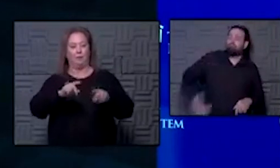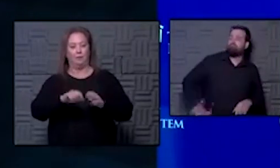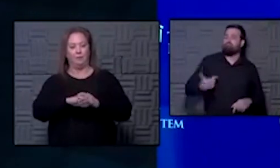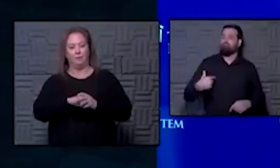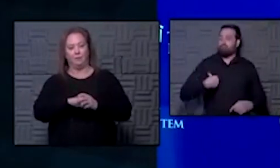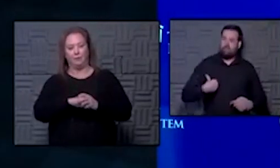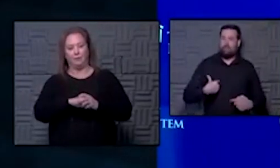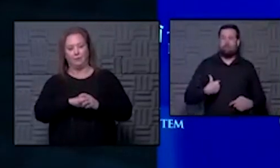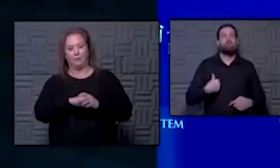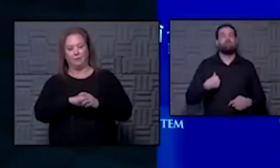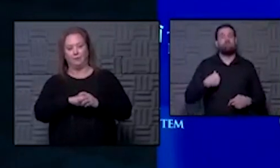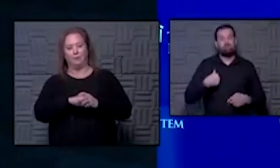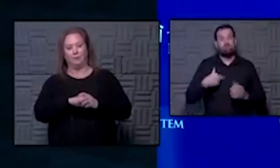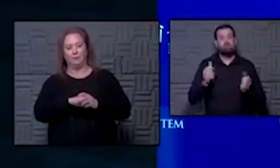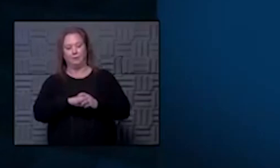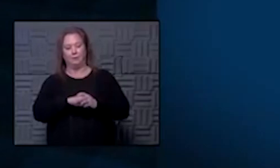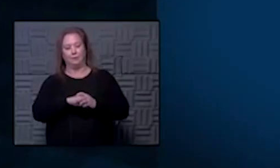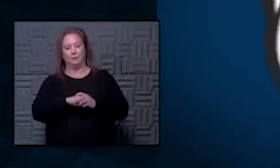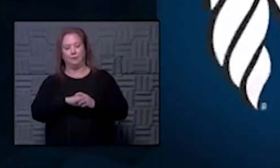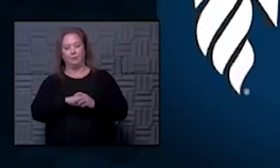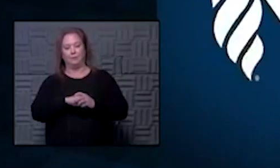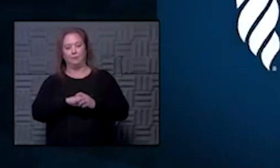it starts with we the people